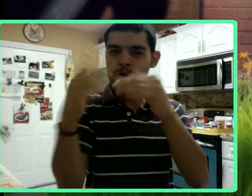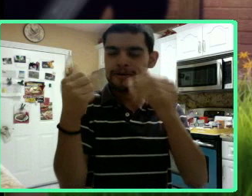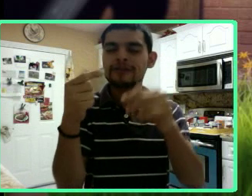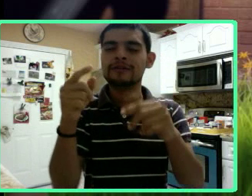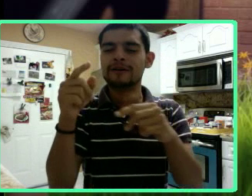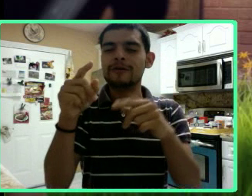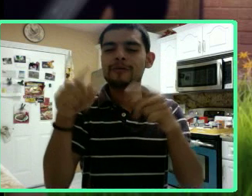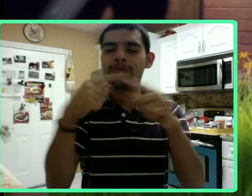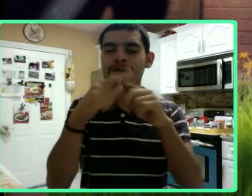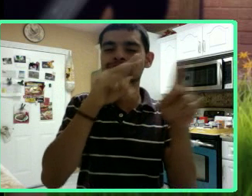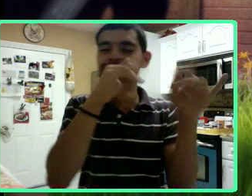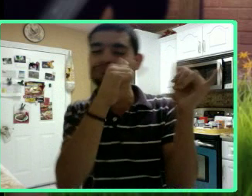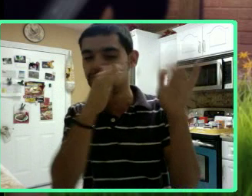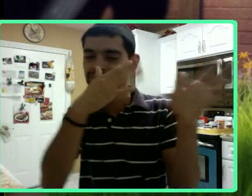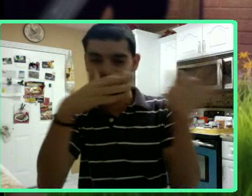how